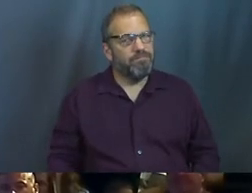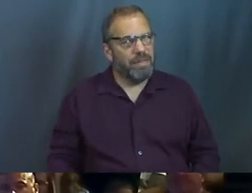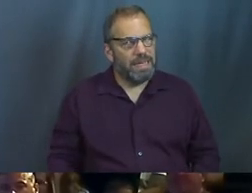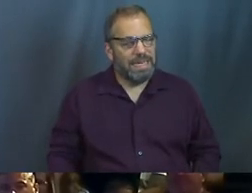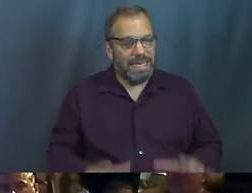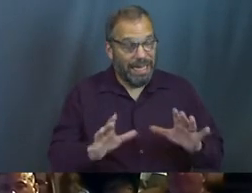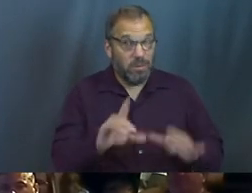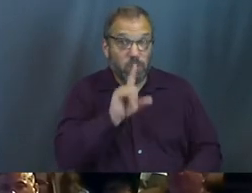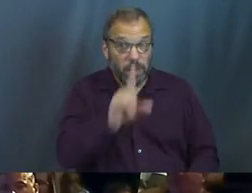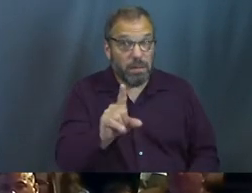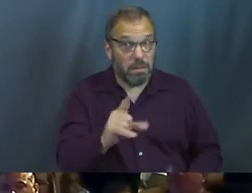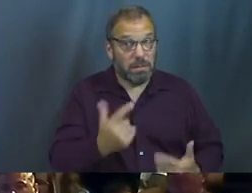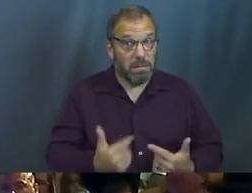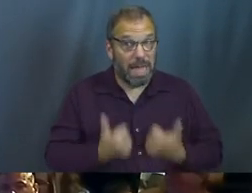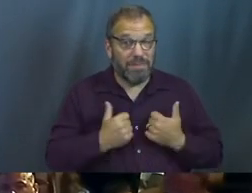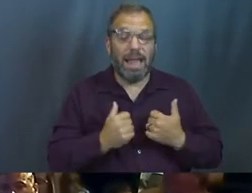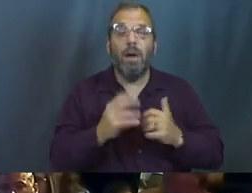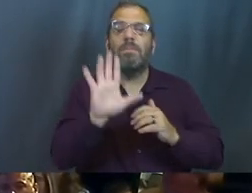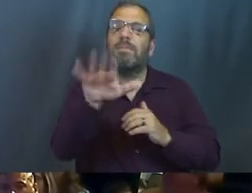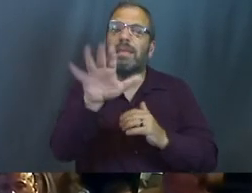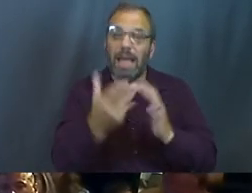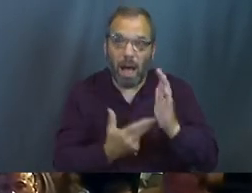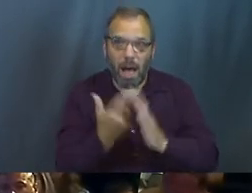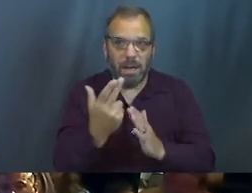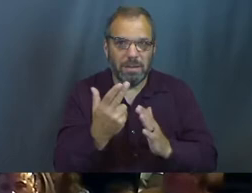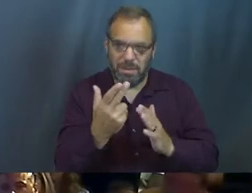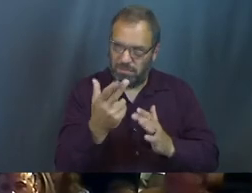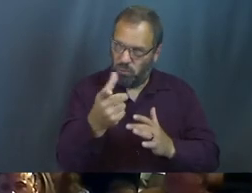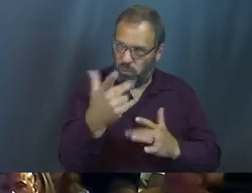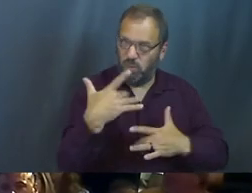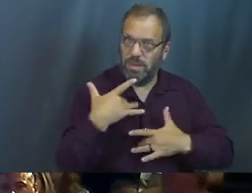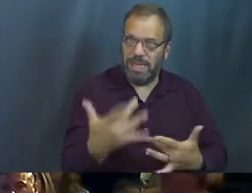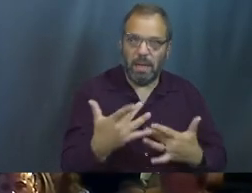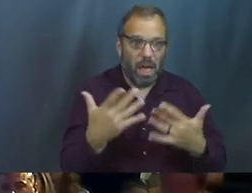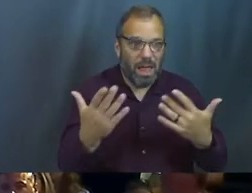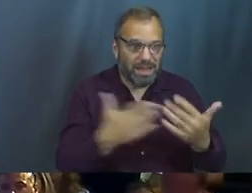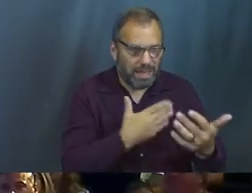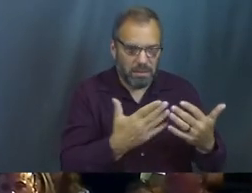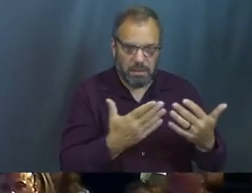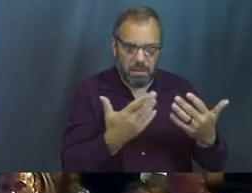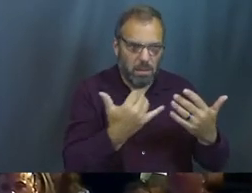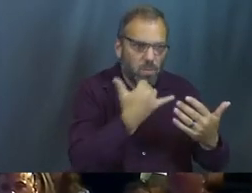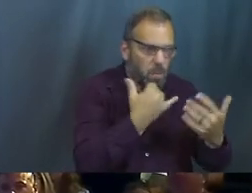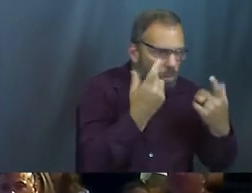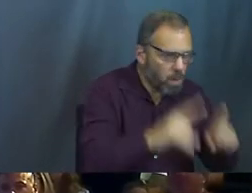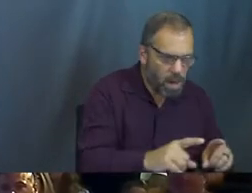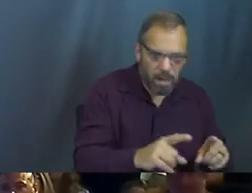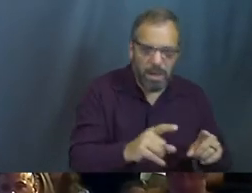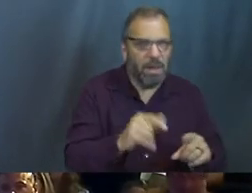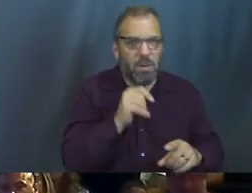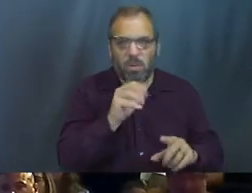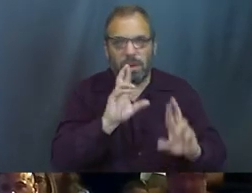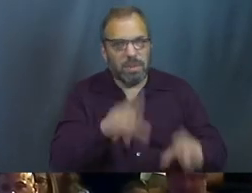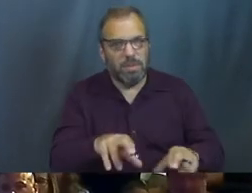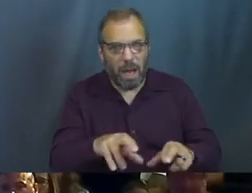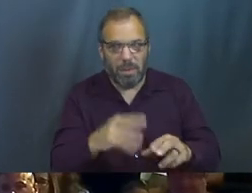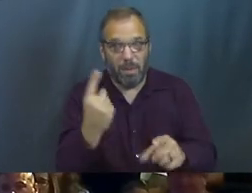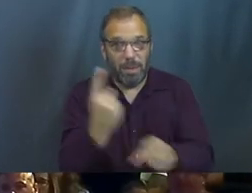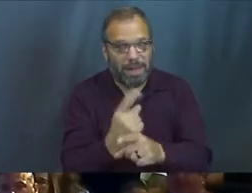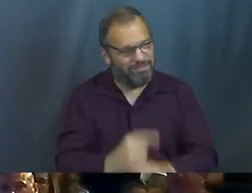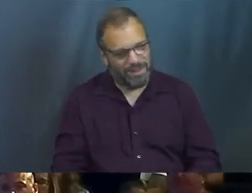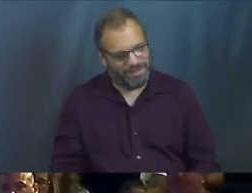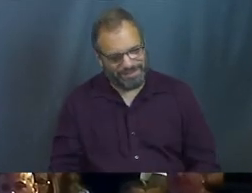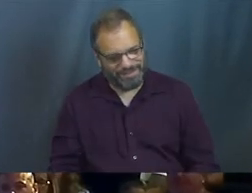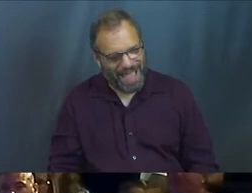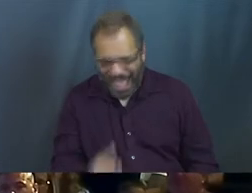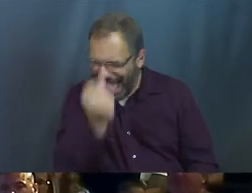It's a very real thing. And I think, if we're being honest, we have that tendency. When things don't go great, we tend to not respond so great.